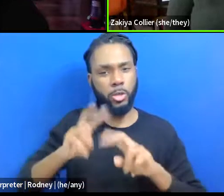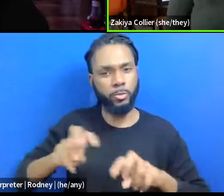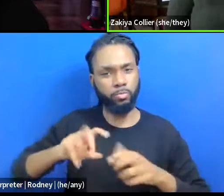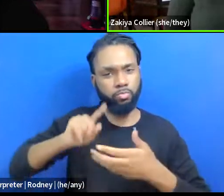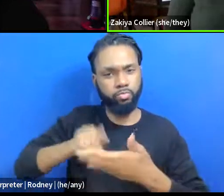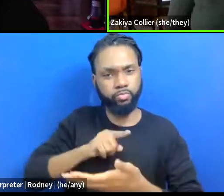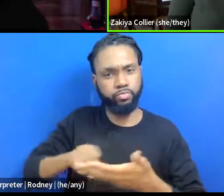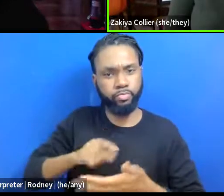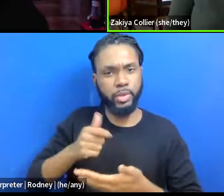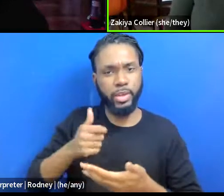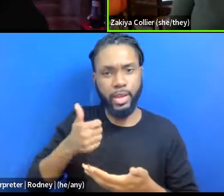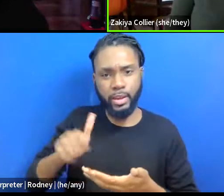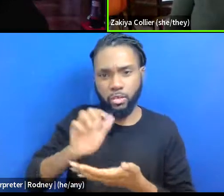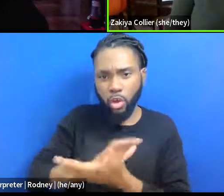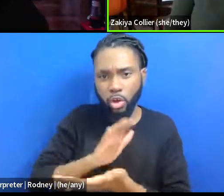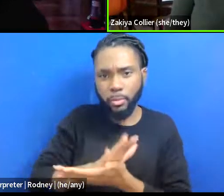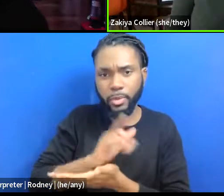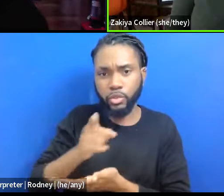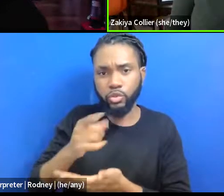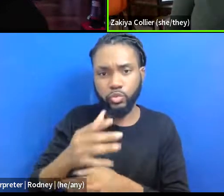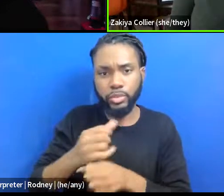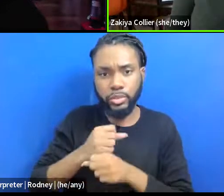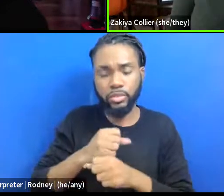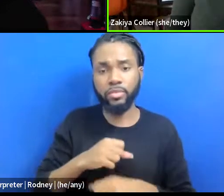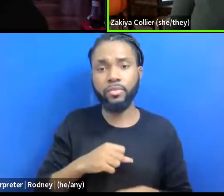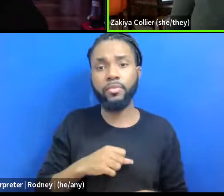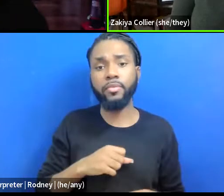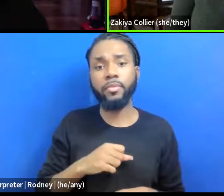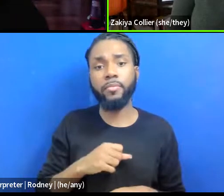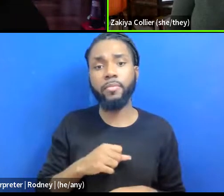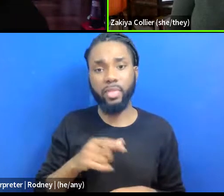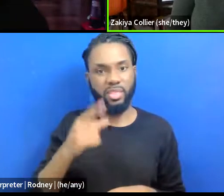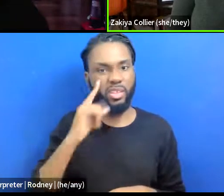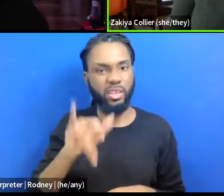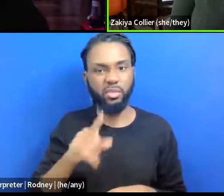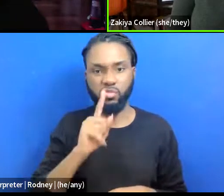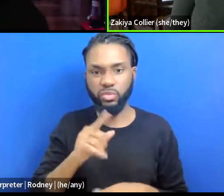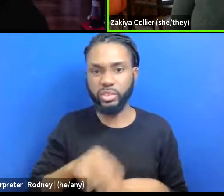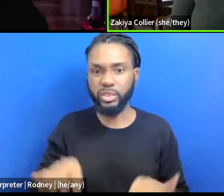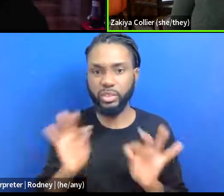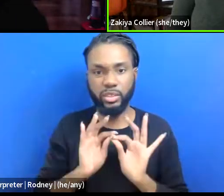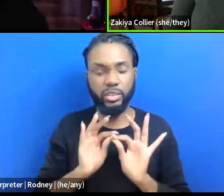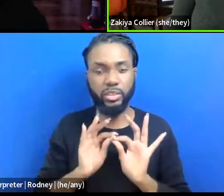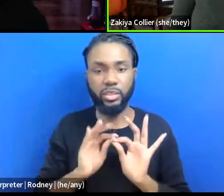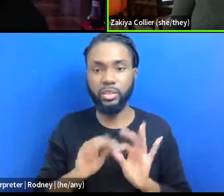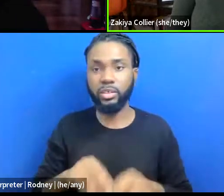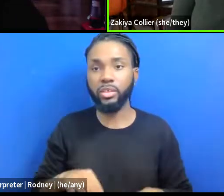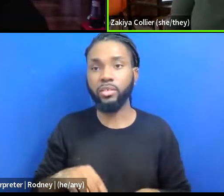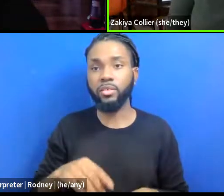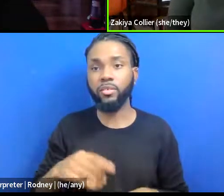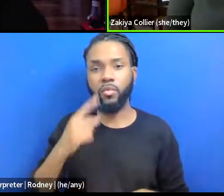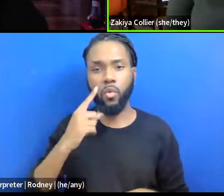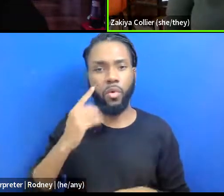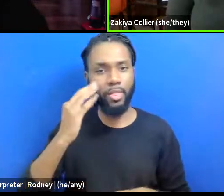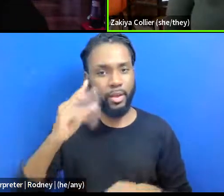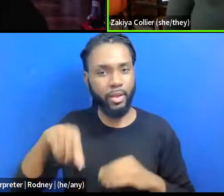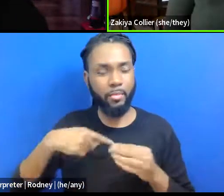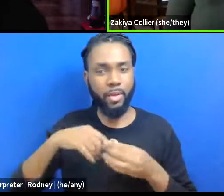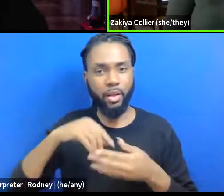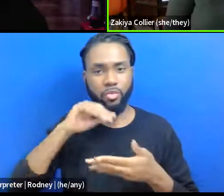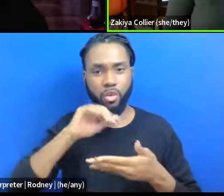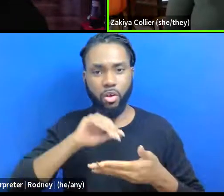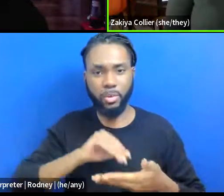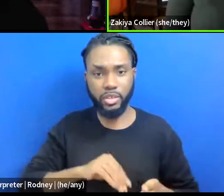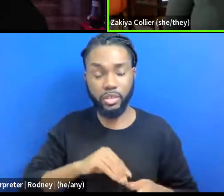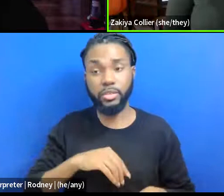things that you receive. And I think that's, that's so key, um, in, in thinking about documentation and, and